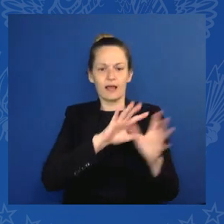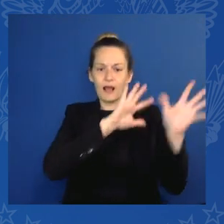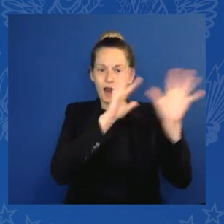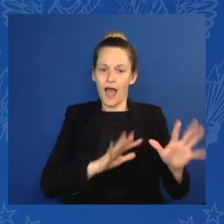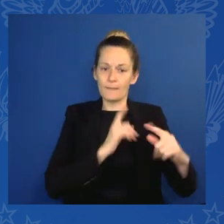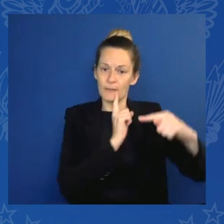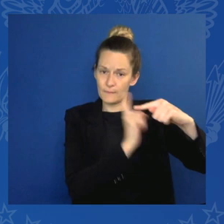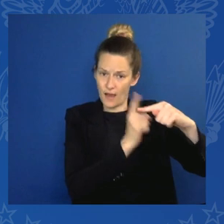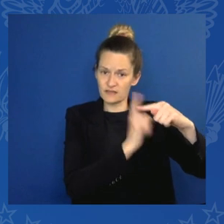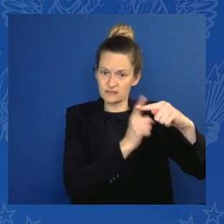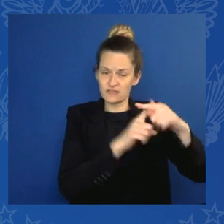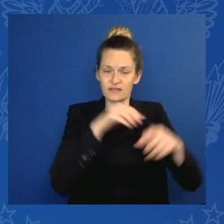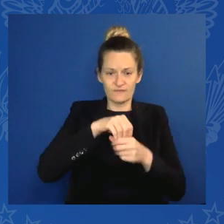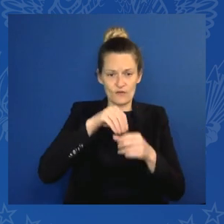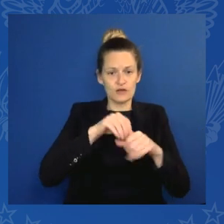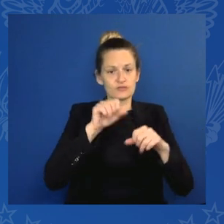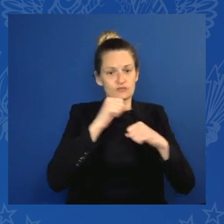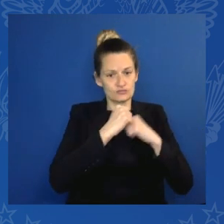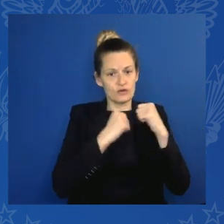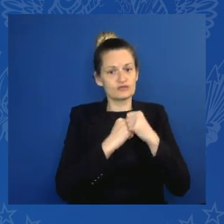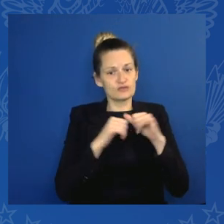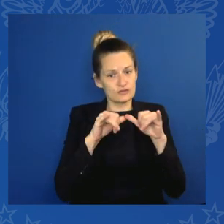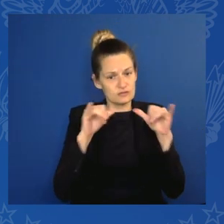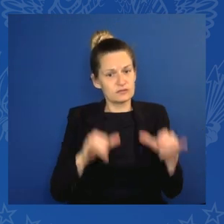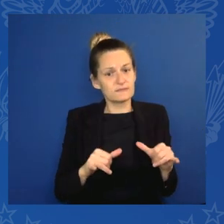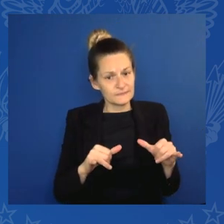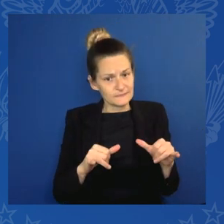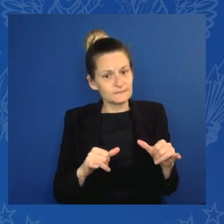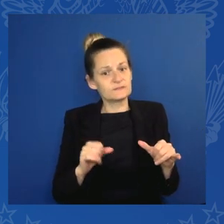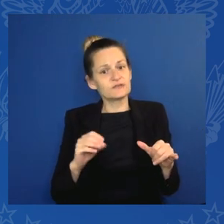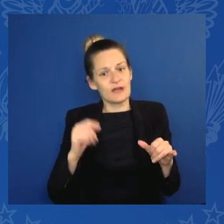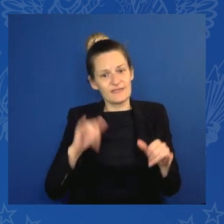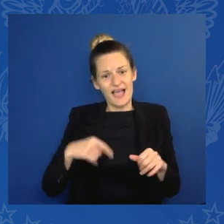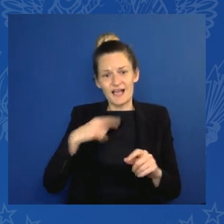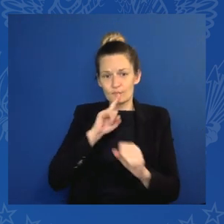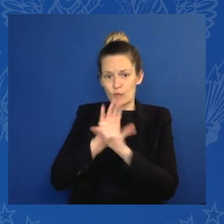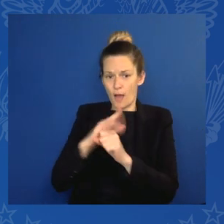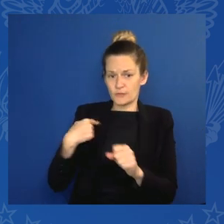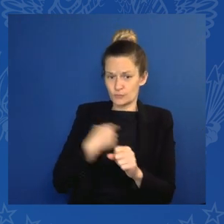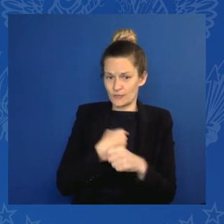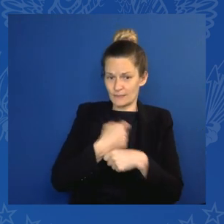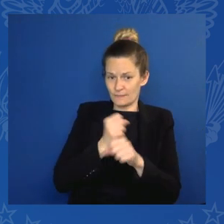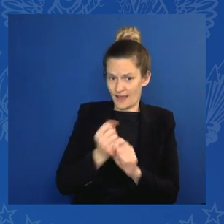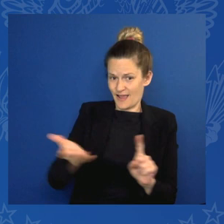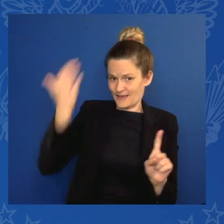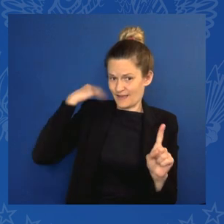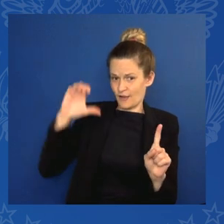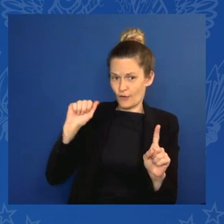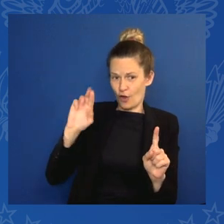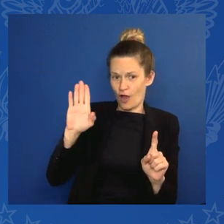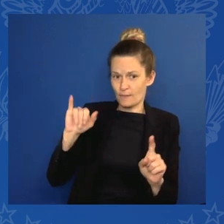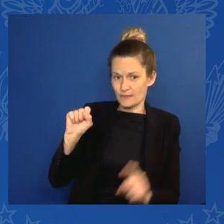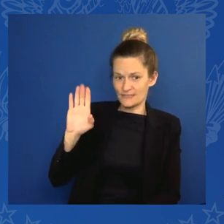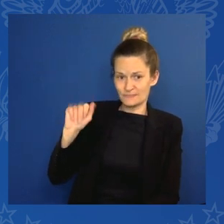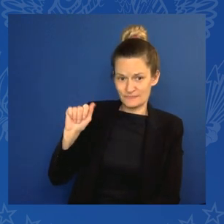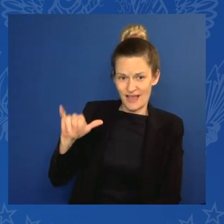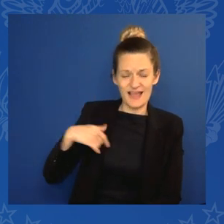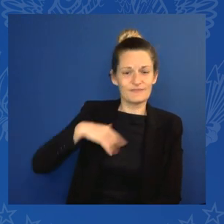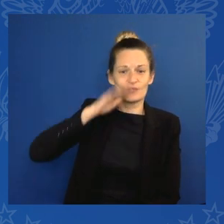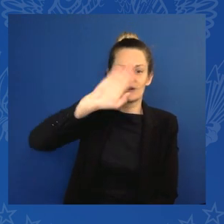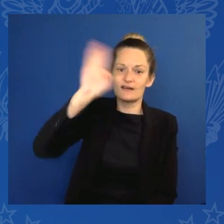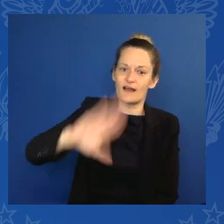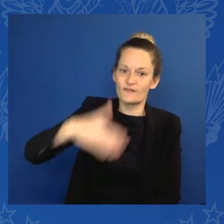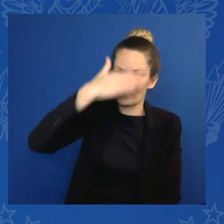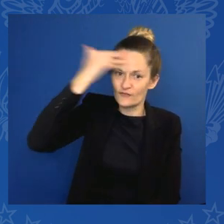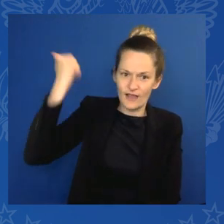Bay. And I will never forget the start of this initiative at Glasgow, together with you, Joe, and you, Boris. It was